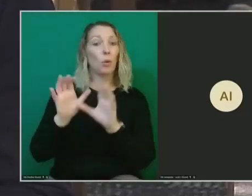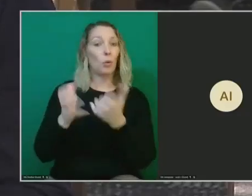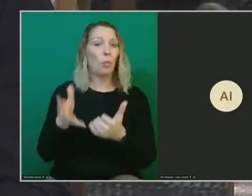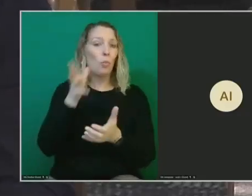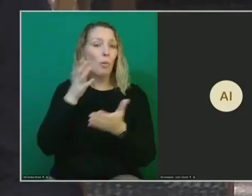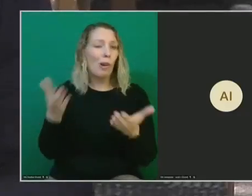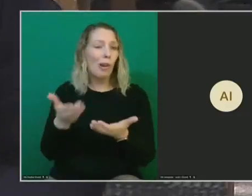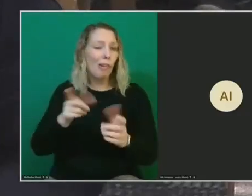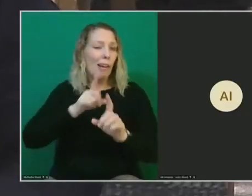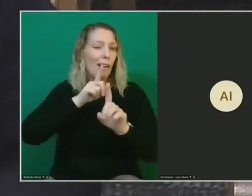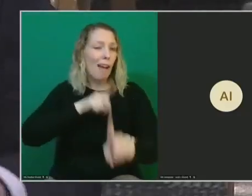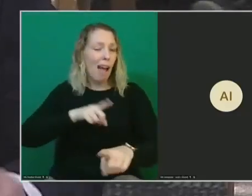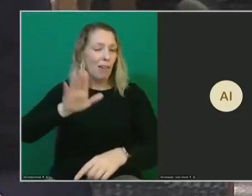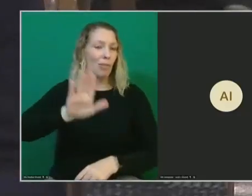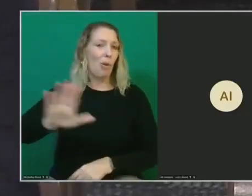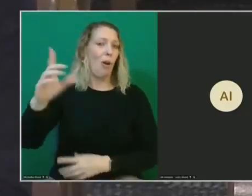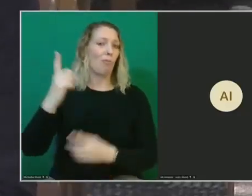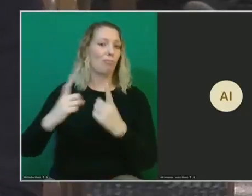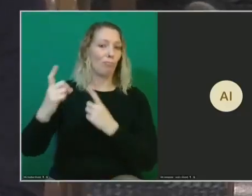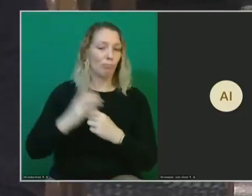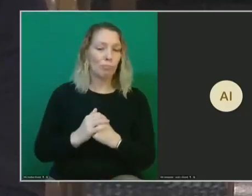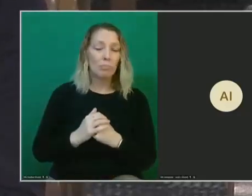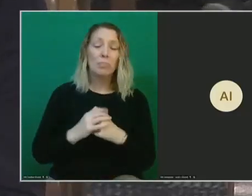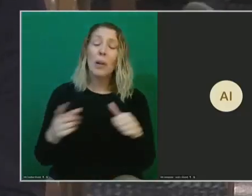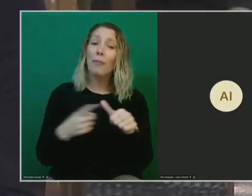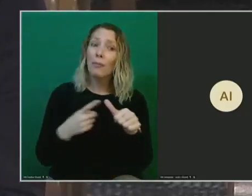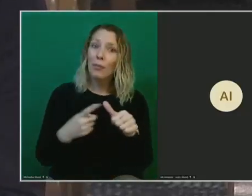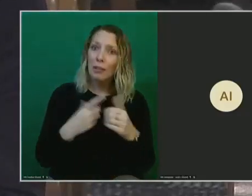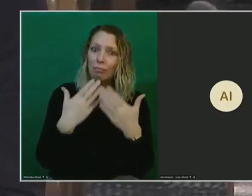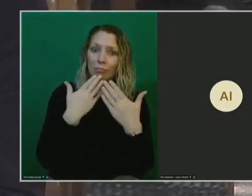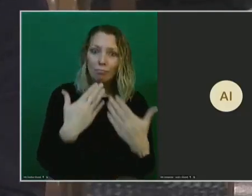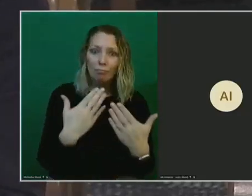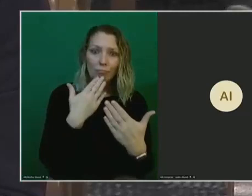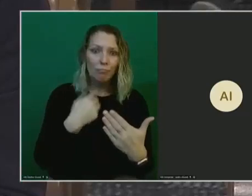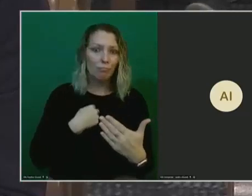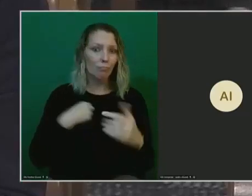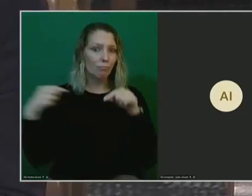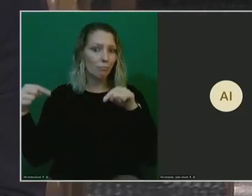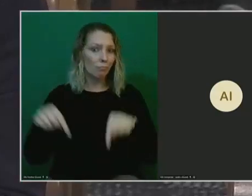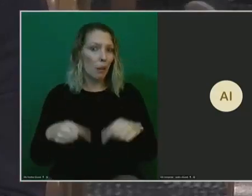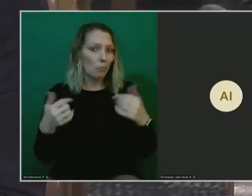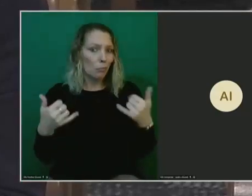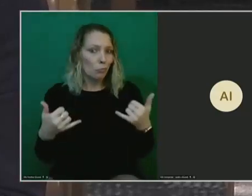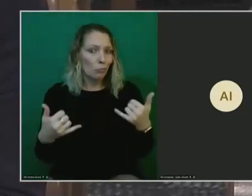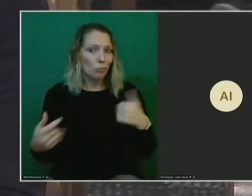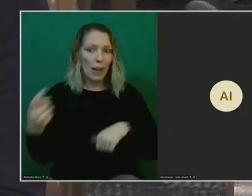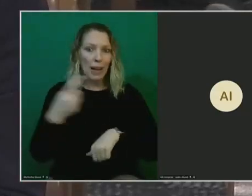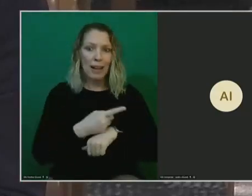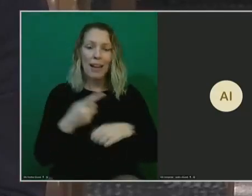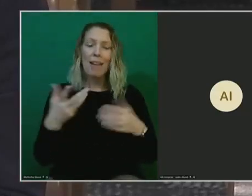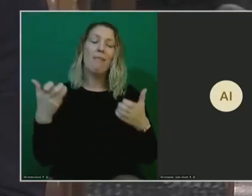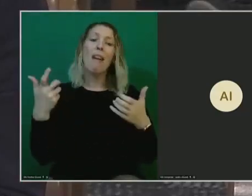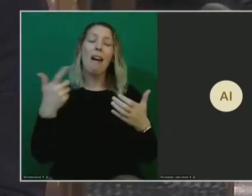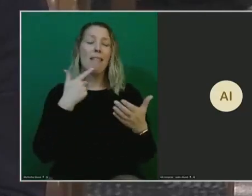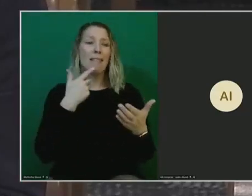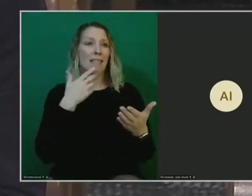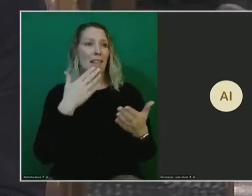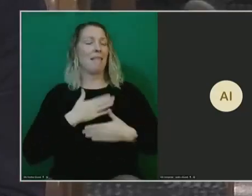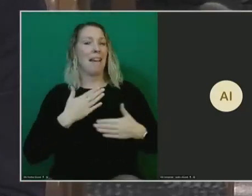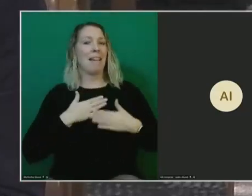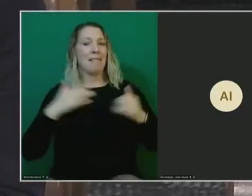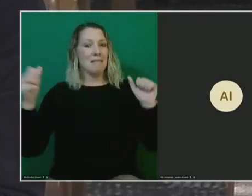that the committee has. First off, thank you for having me here today and I just want to add what a pleasure it is to be back in the Capitol